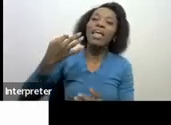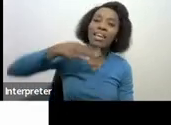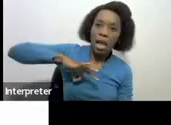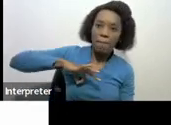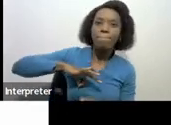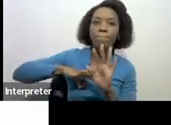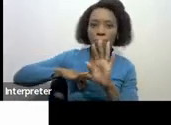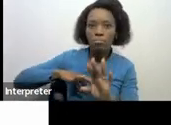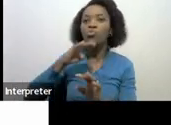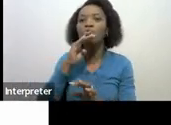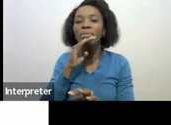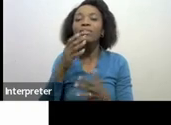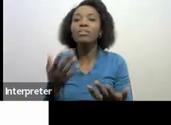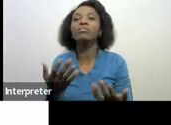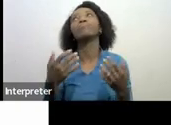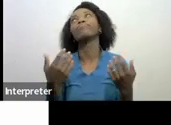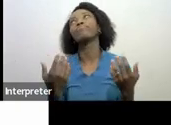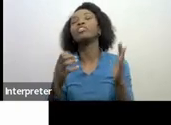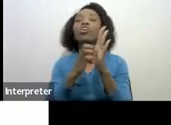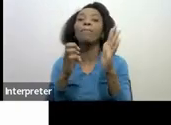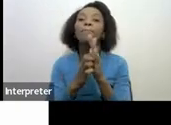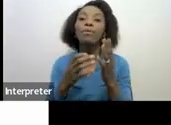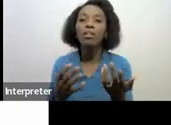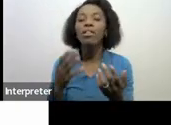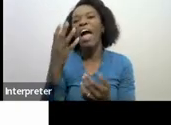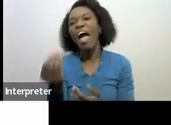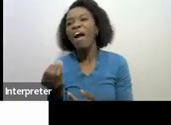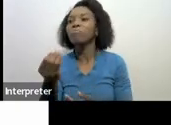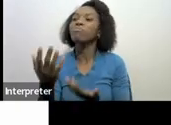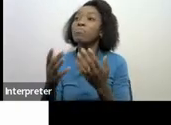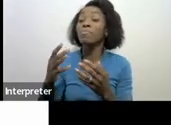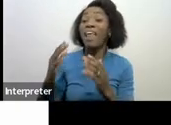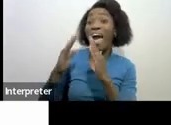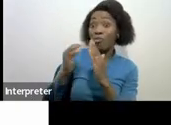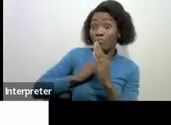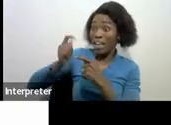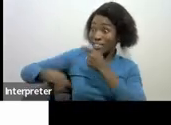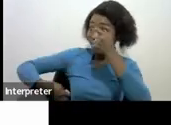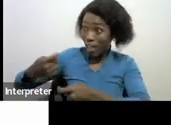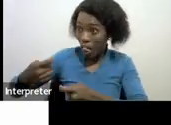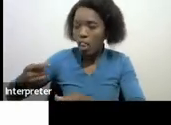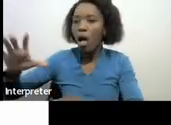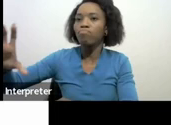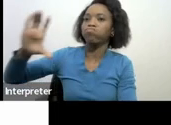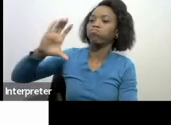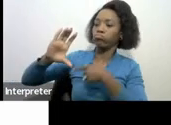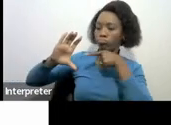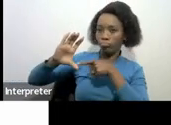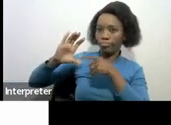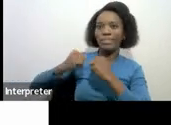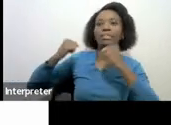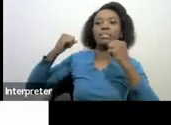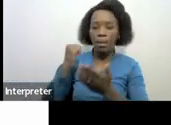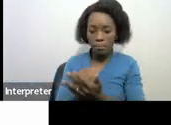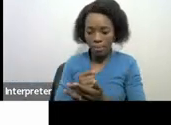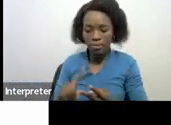or accruals examples you have payments received for the sale of your home or any assets etc on the gross income we